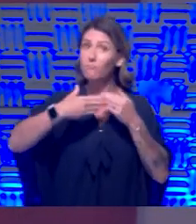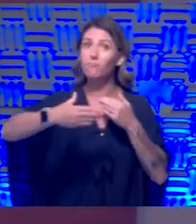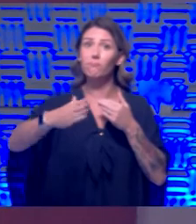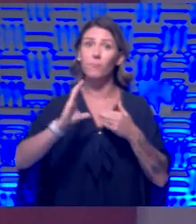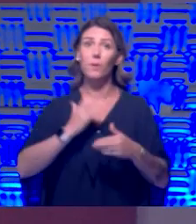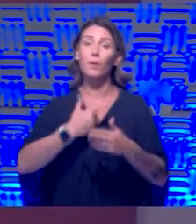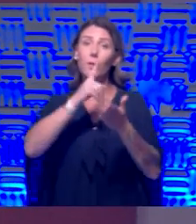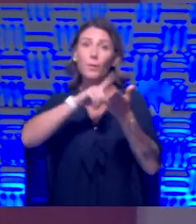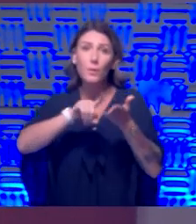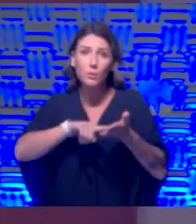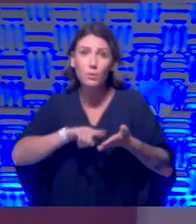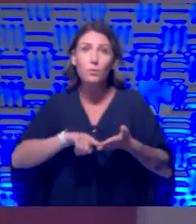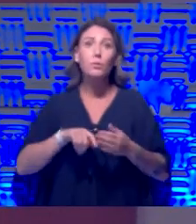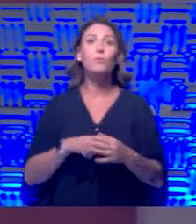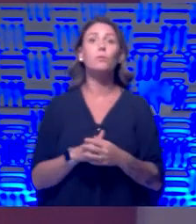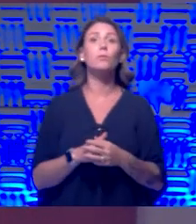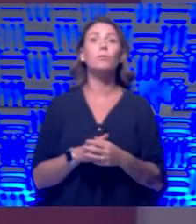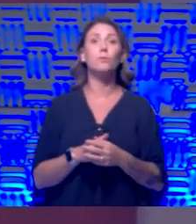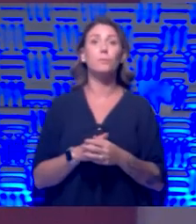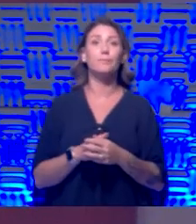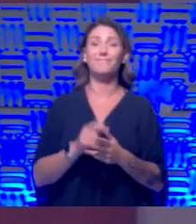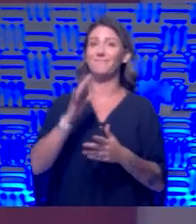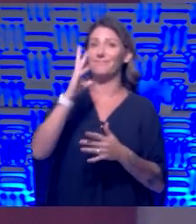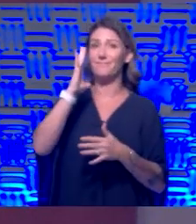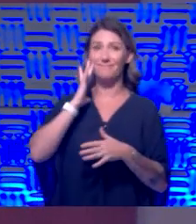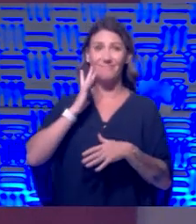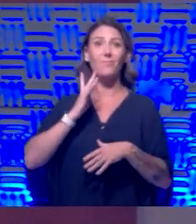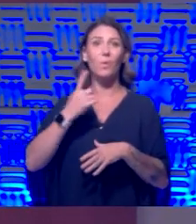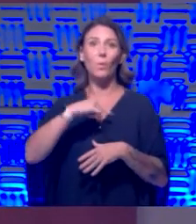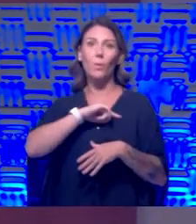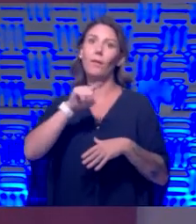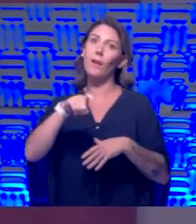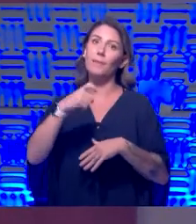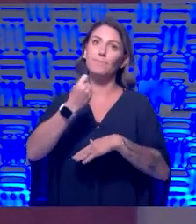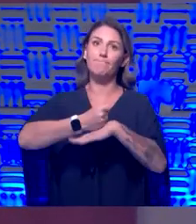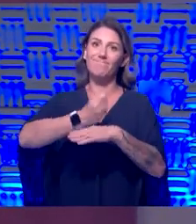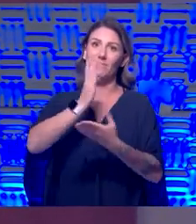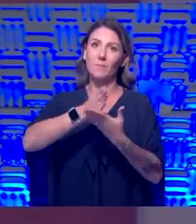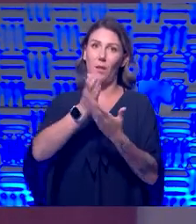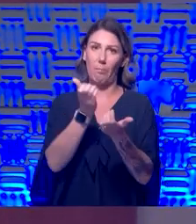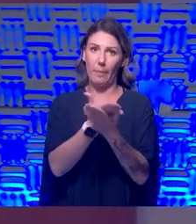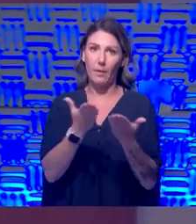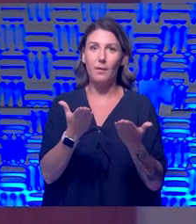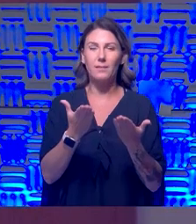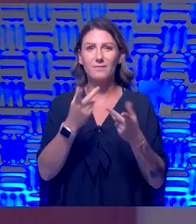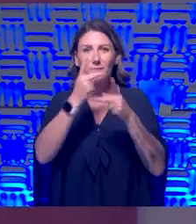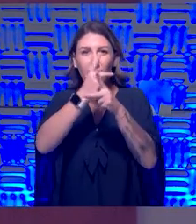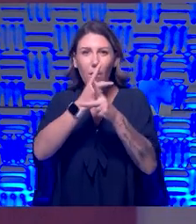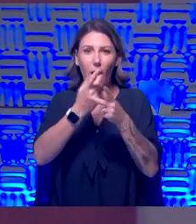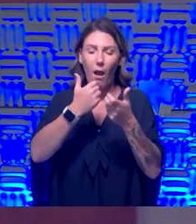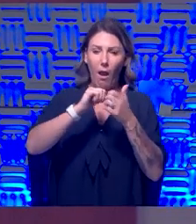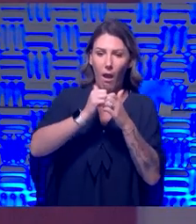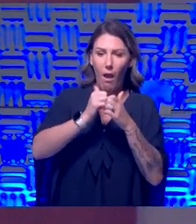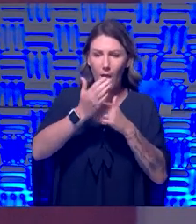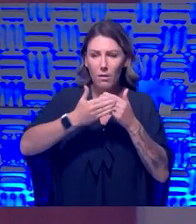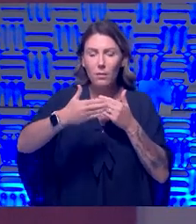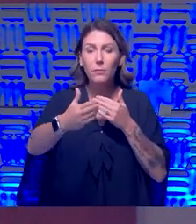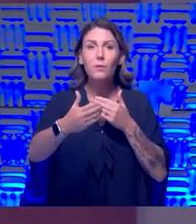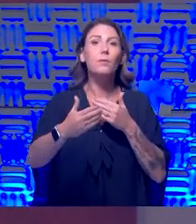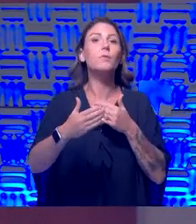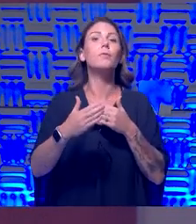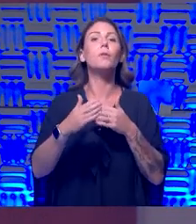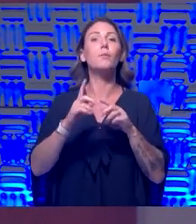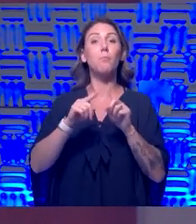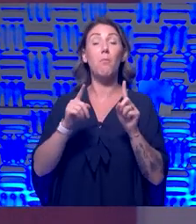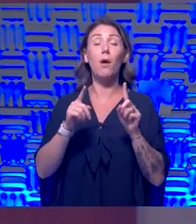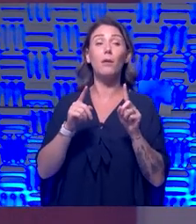um, you know, we, we, in the early days, we did have to kind of shut things down, um, and figure out how do we move forward. Uh, but we've,